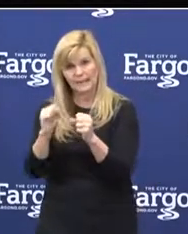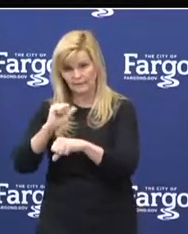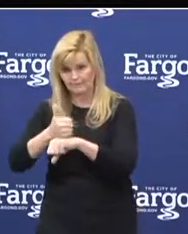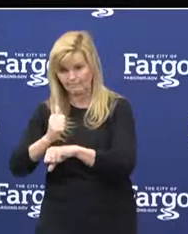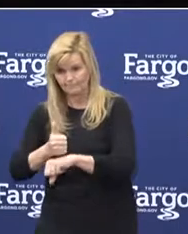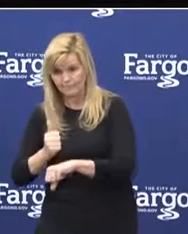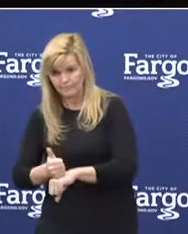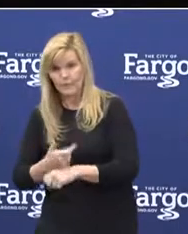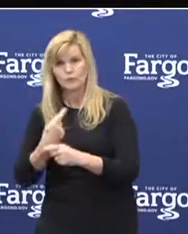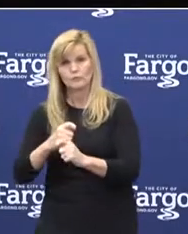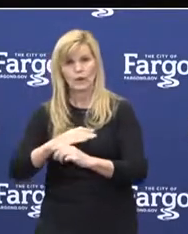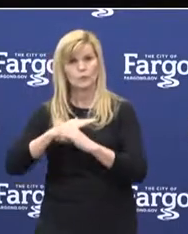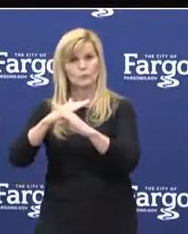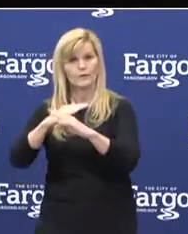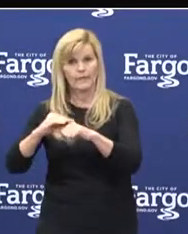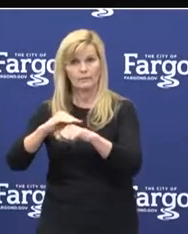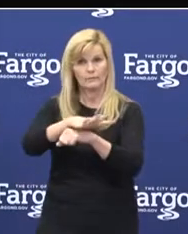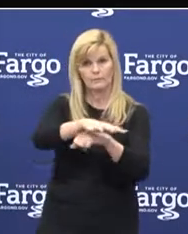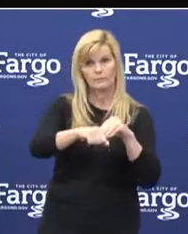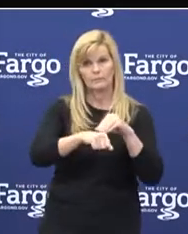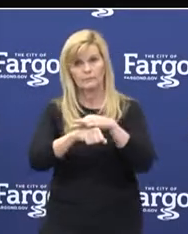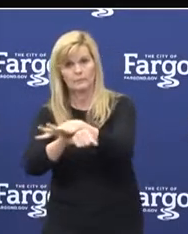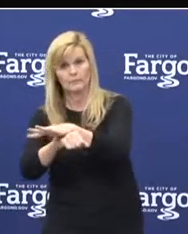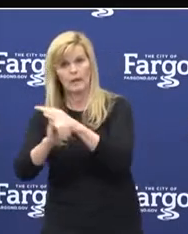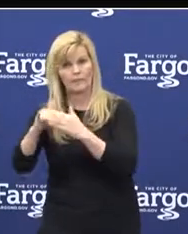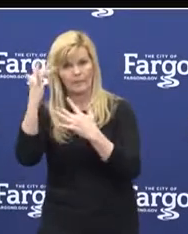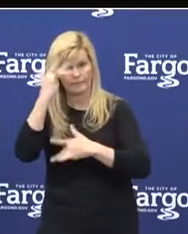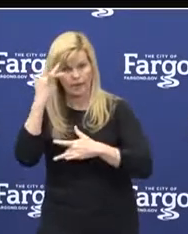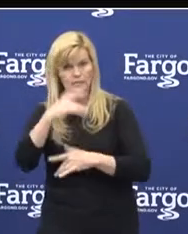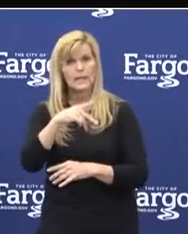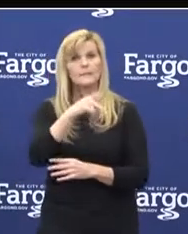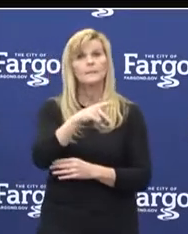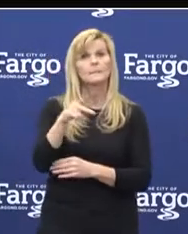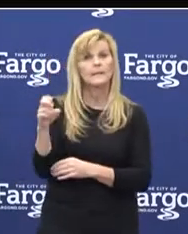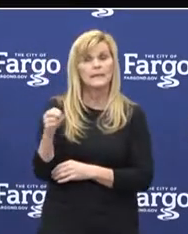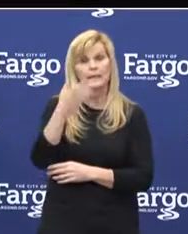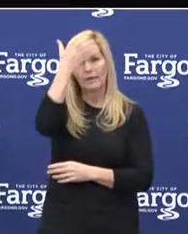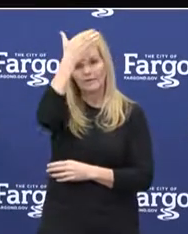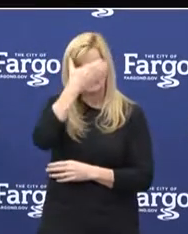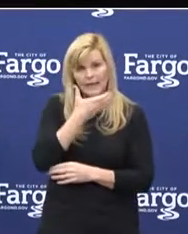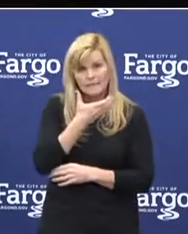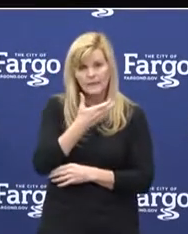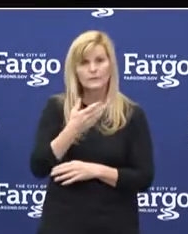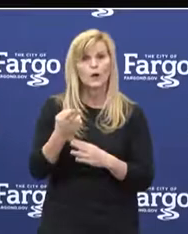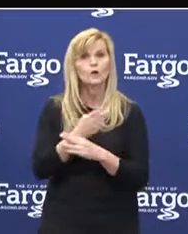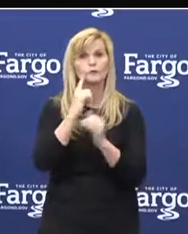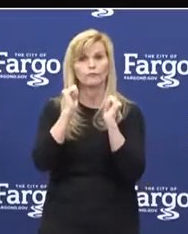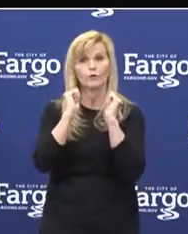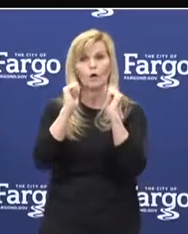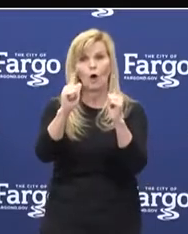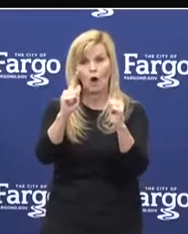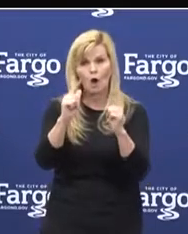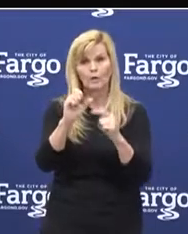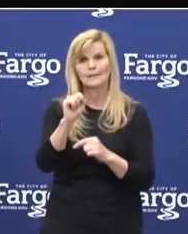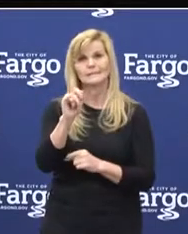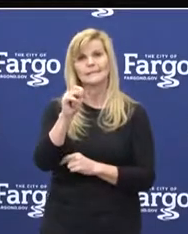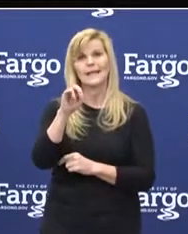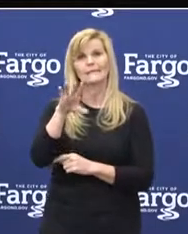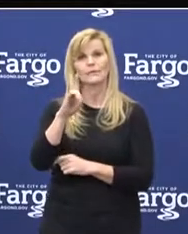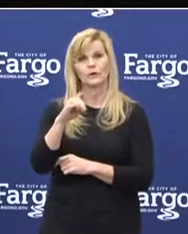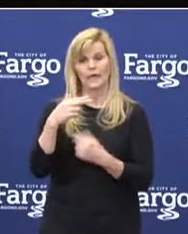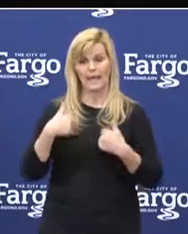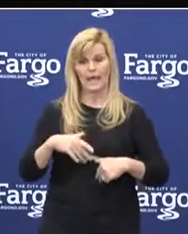to prevent the transmission of the virus. PPE and face masks are required for all Sanford health caregivers at all times.